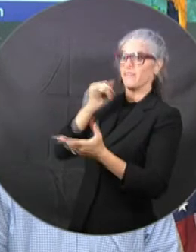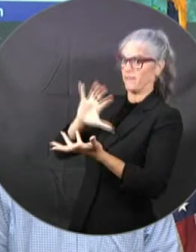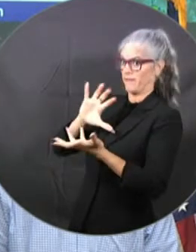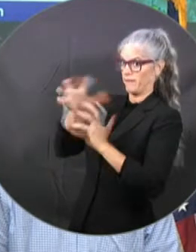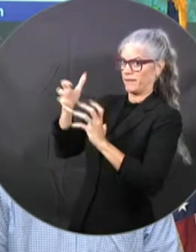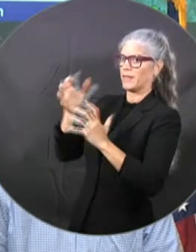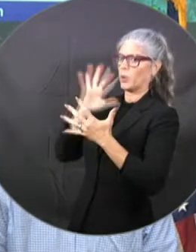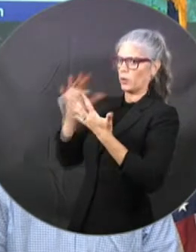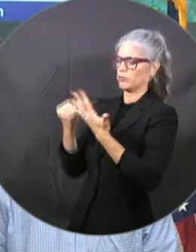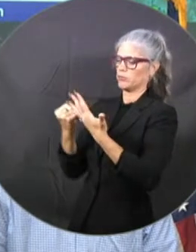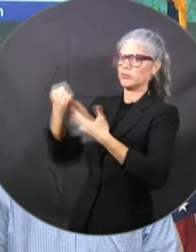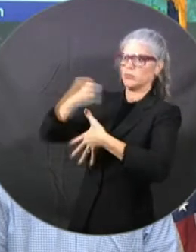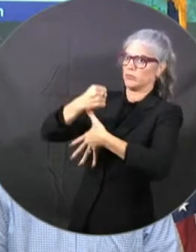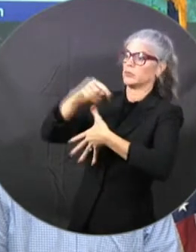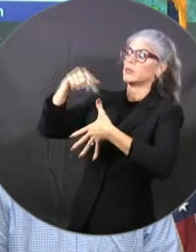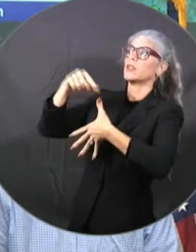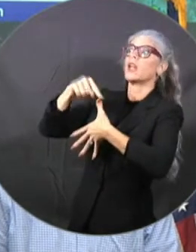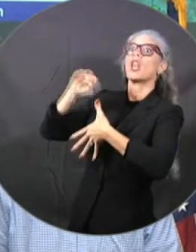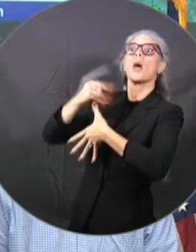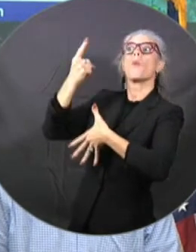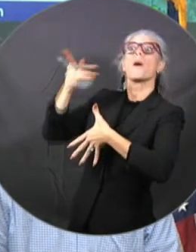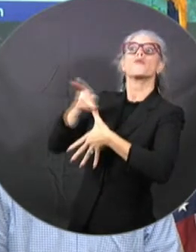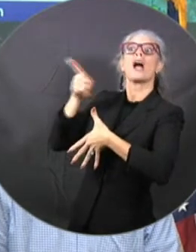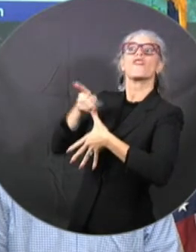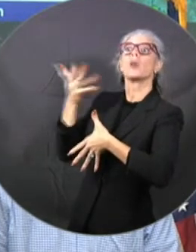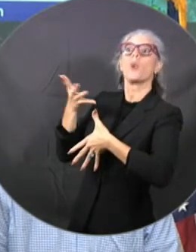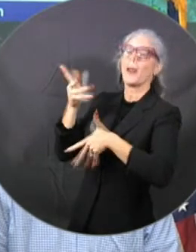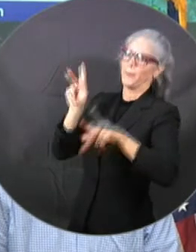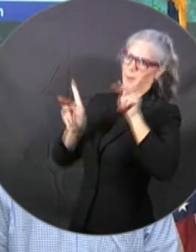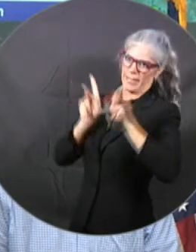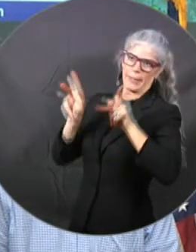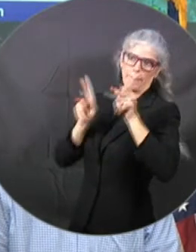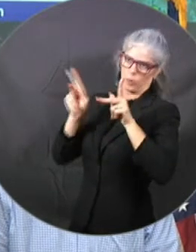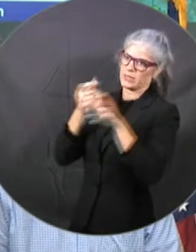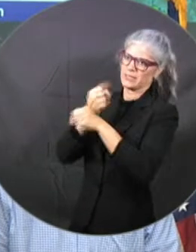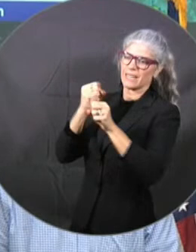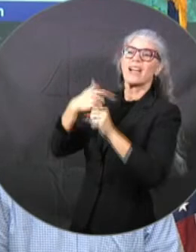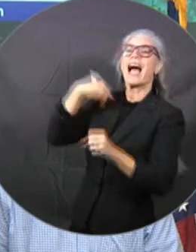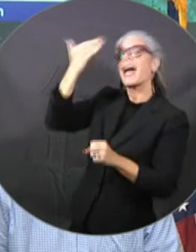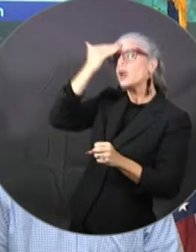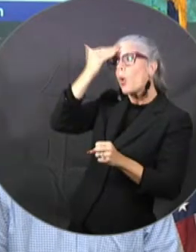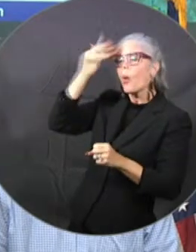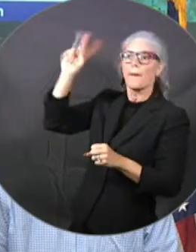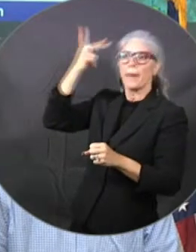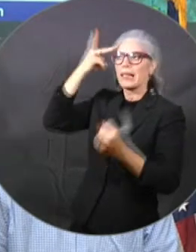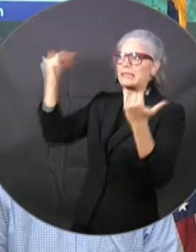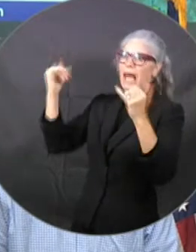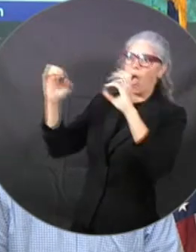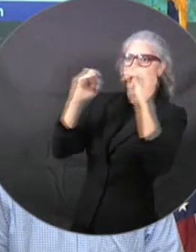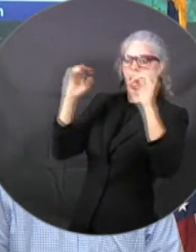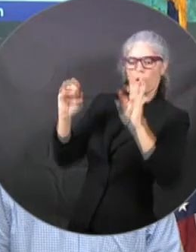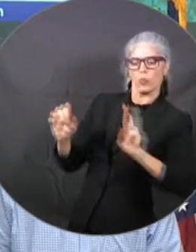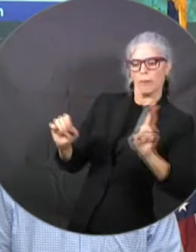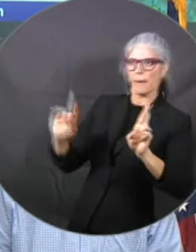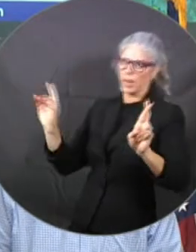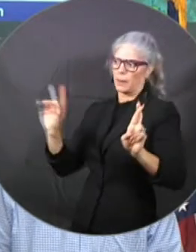a time and a place to say that this is something that's life threatening. This is something that could potentially